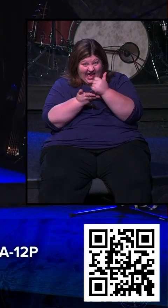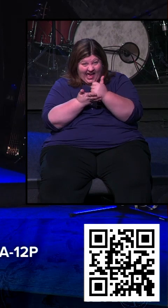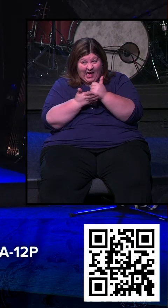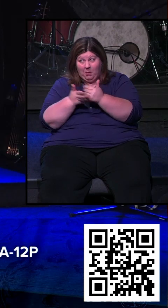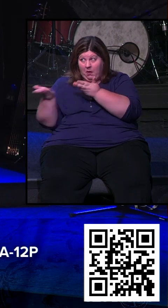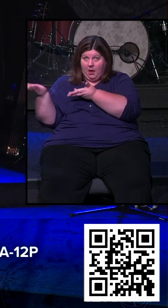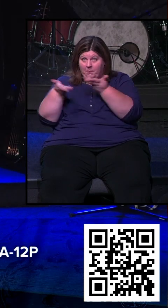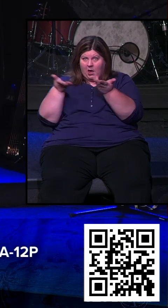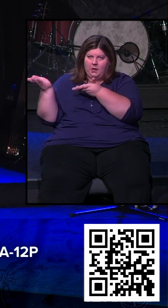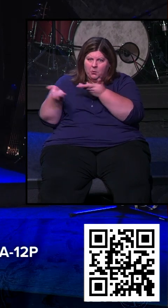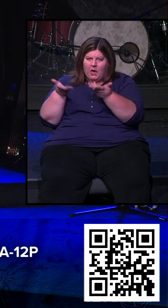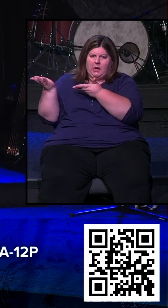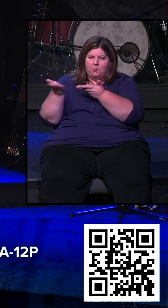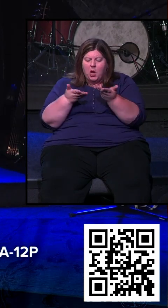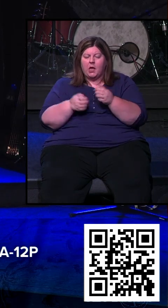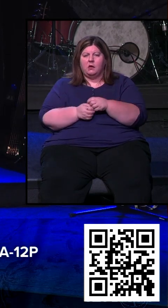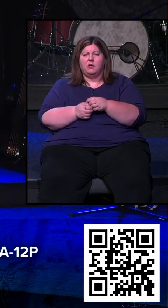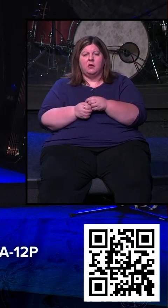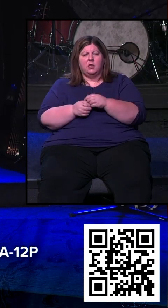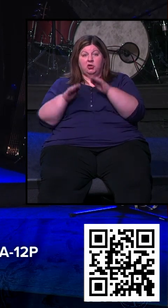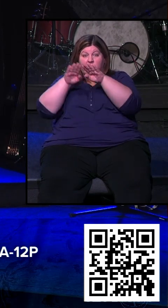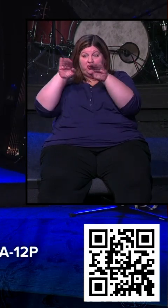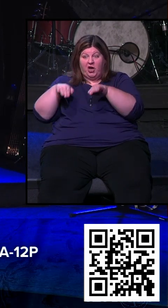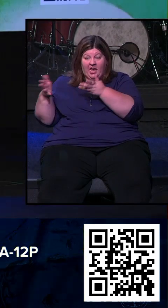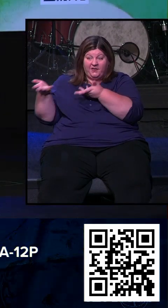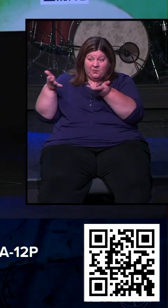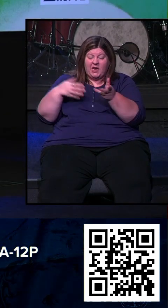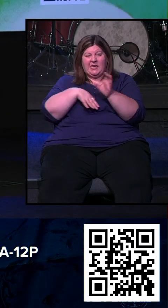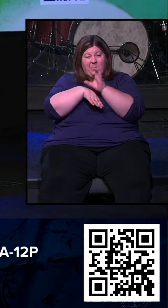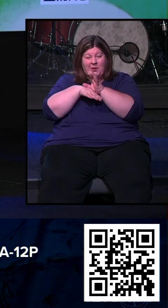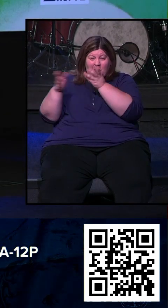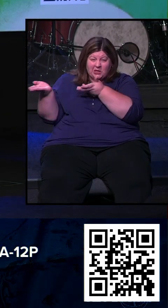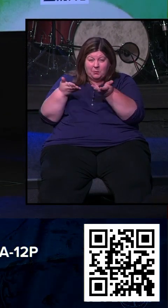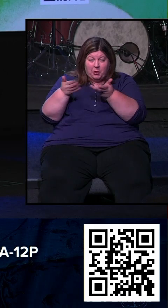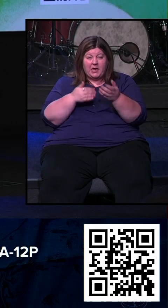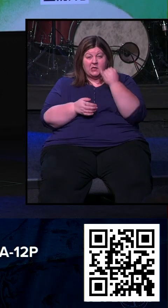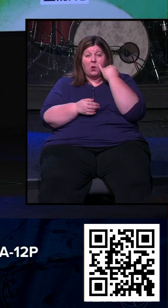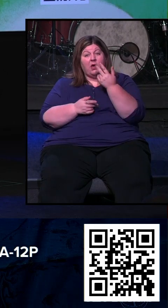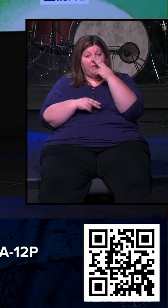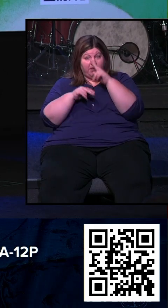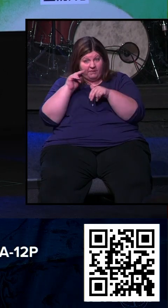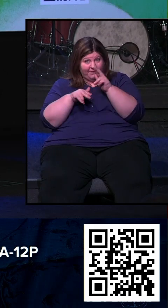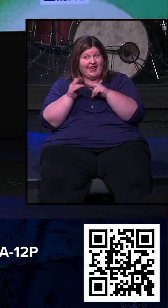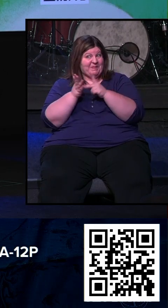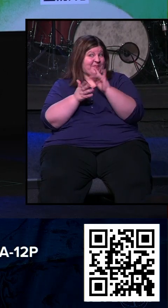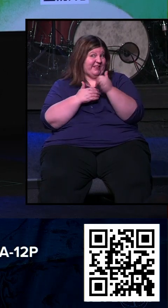moving a bunch of that. We need help moving product and shelving and computers and all sorts of stuff. So if you're looking for a fun project